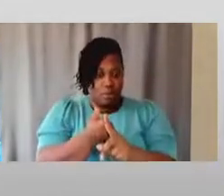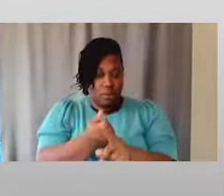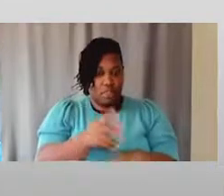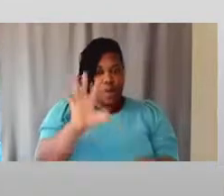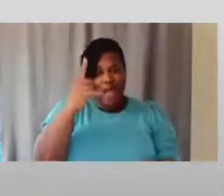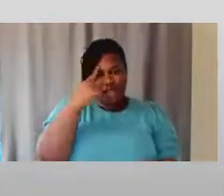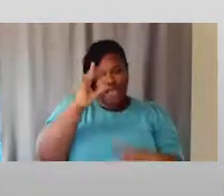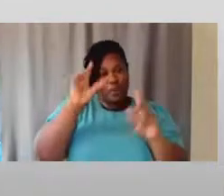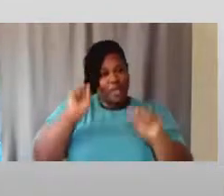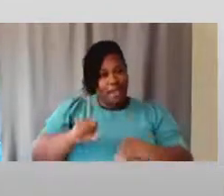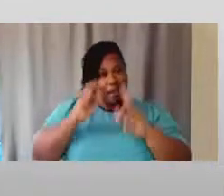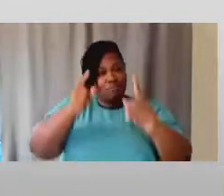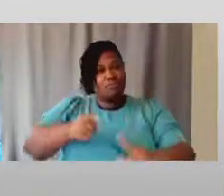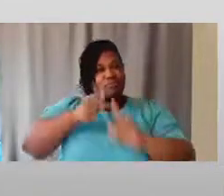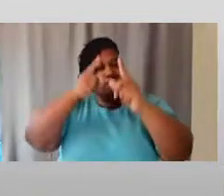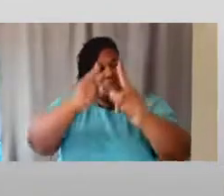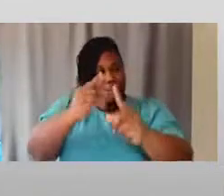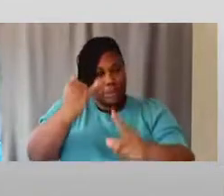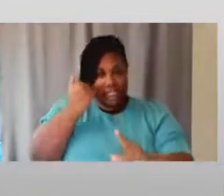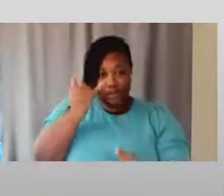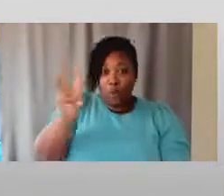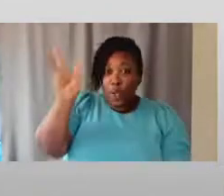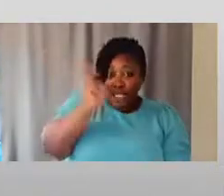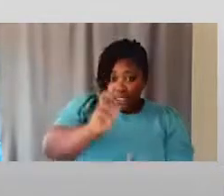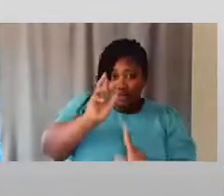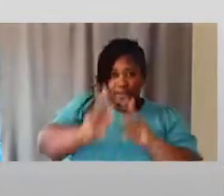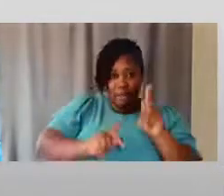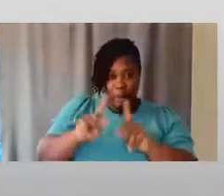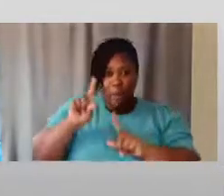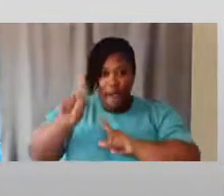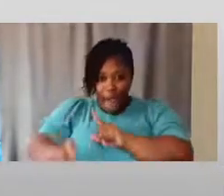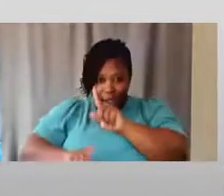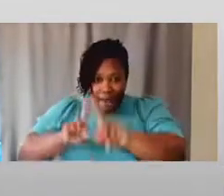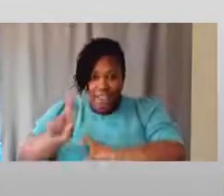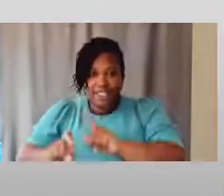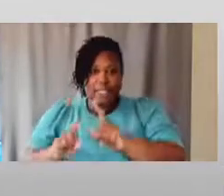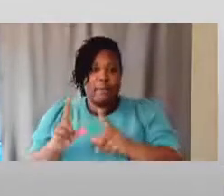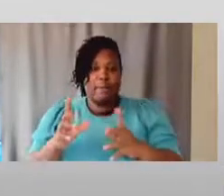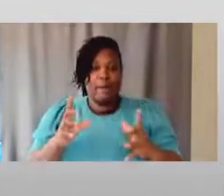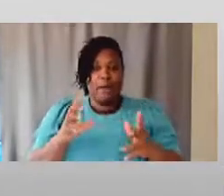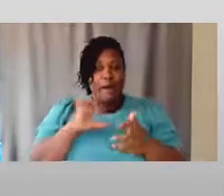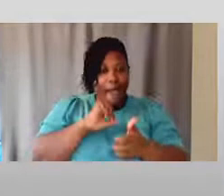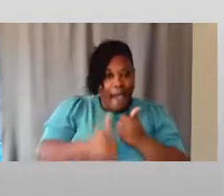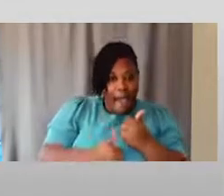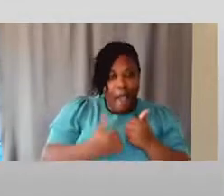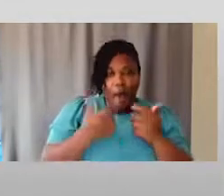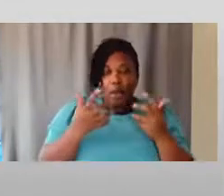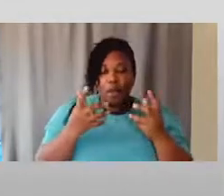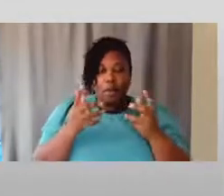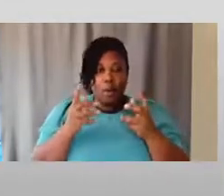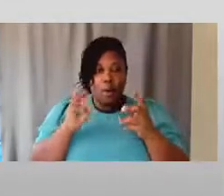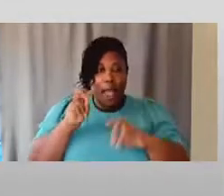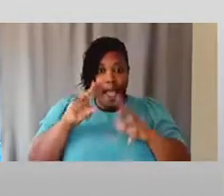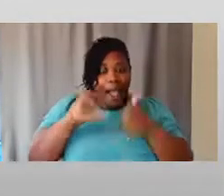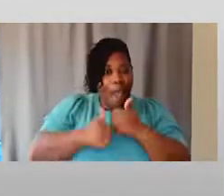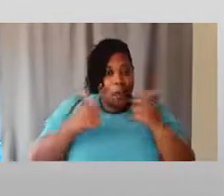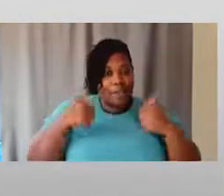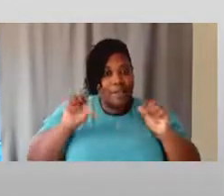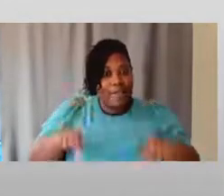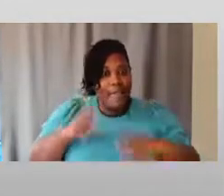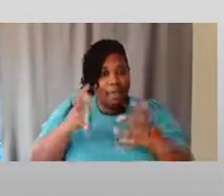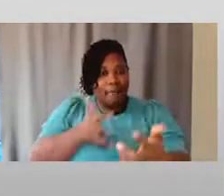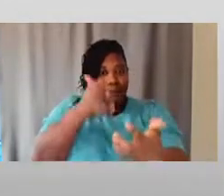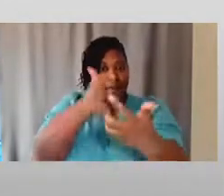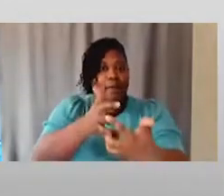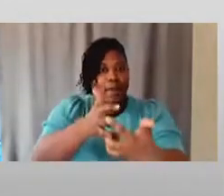is if you listen to people and ask them questions about how they need or can be accommodated, that's one thing that you can